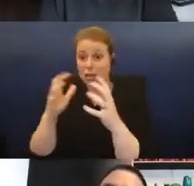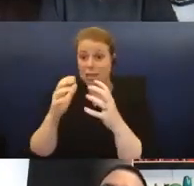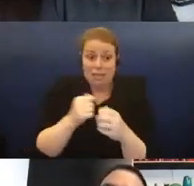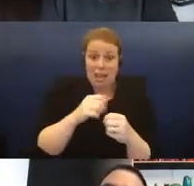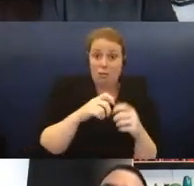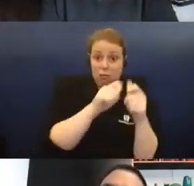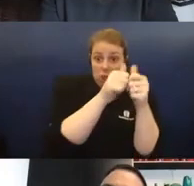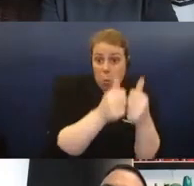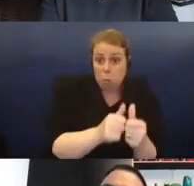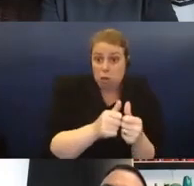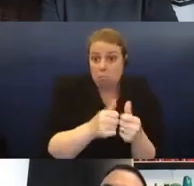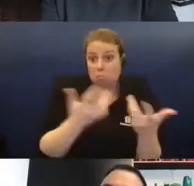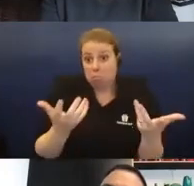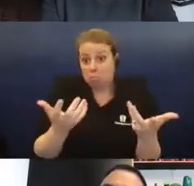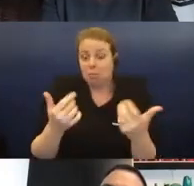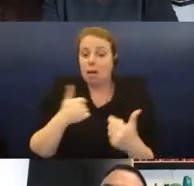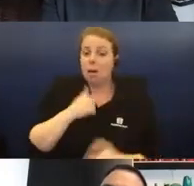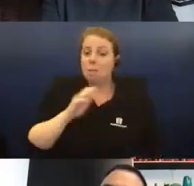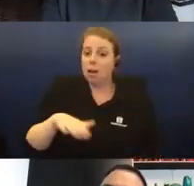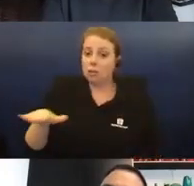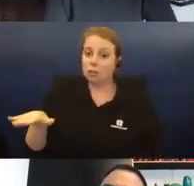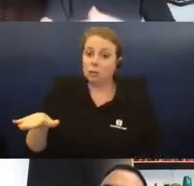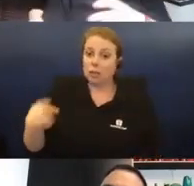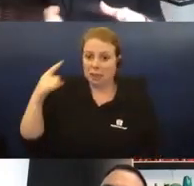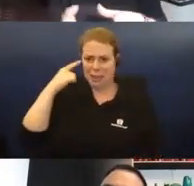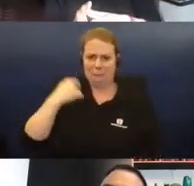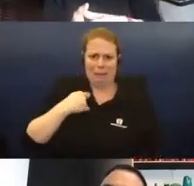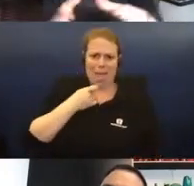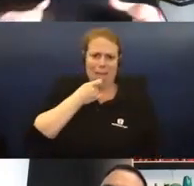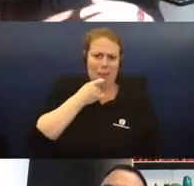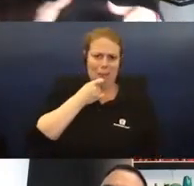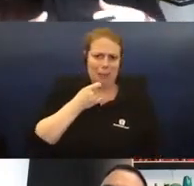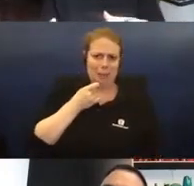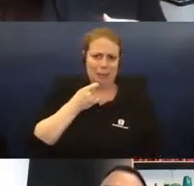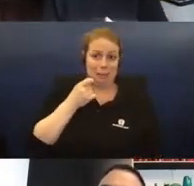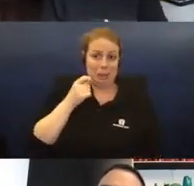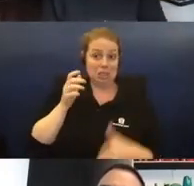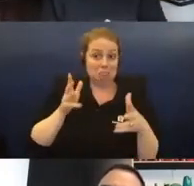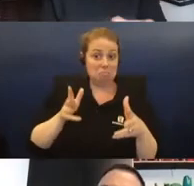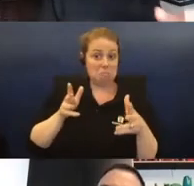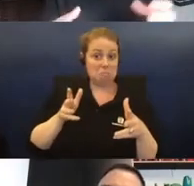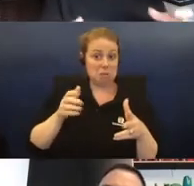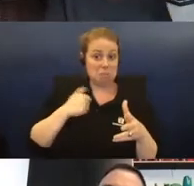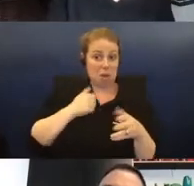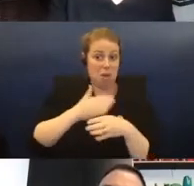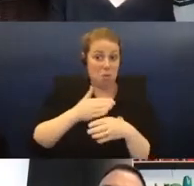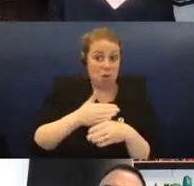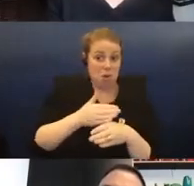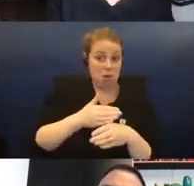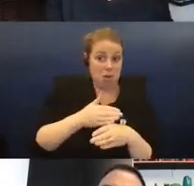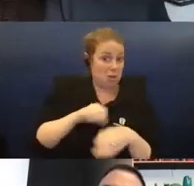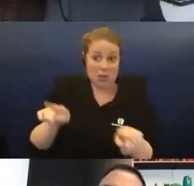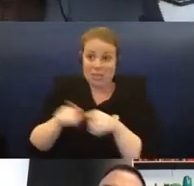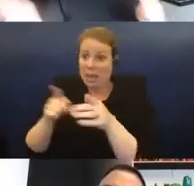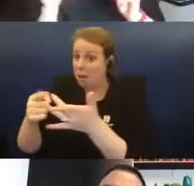so, I guess my children, I think I'm a bit, my children maybe think that it's a bit strange what I'm doing, it's not like other parents,